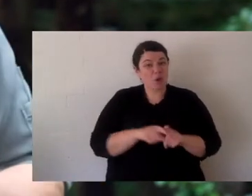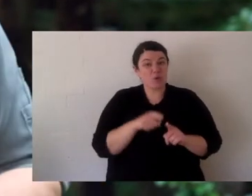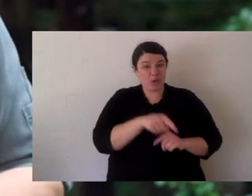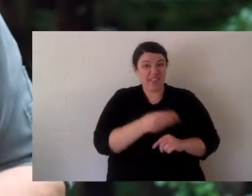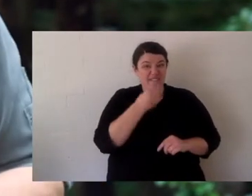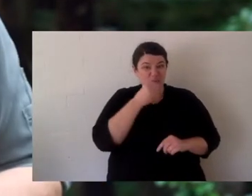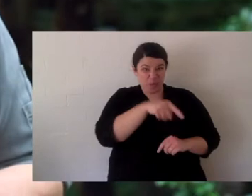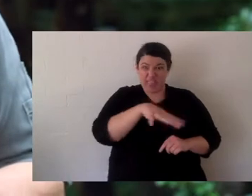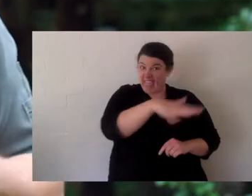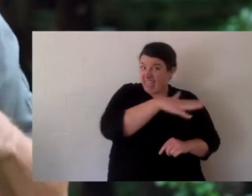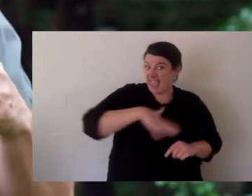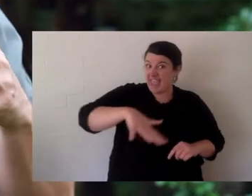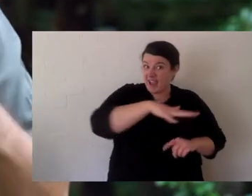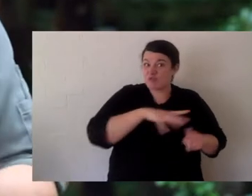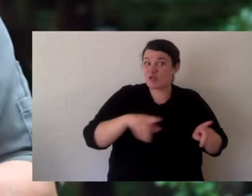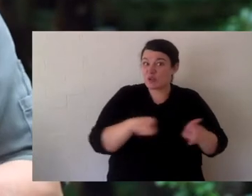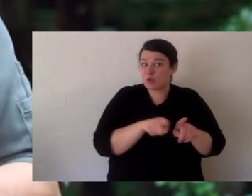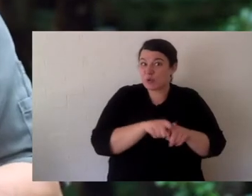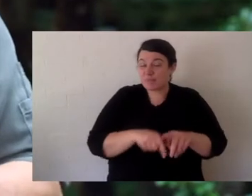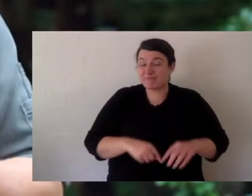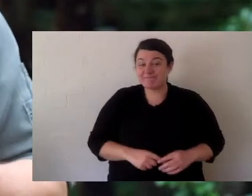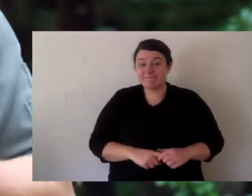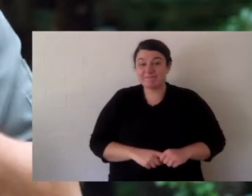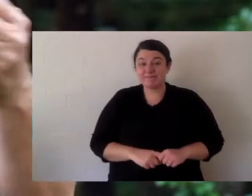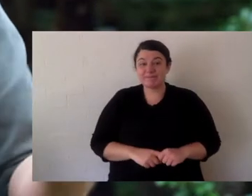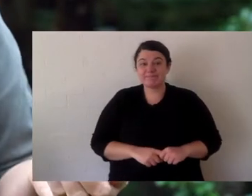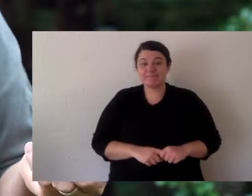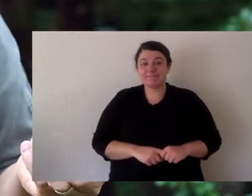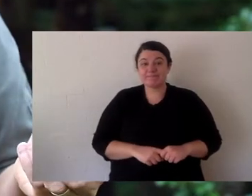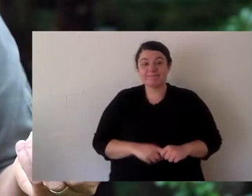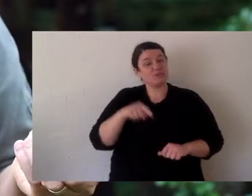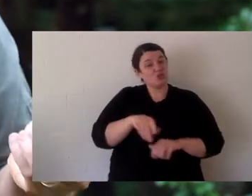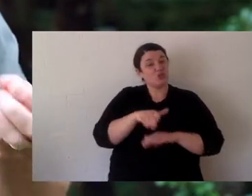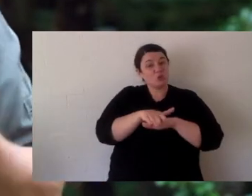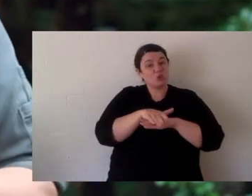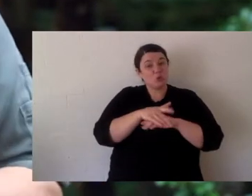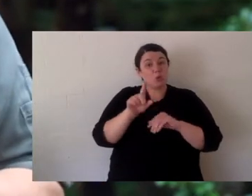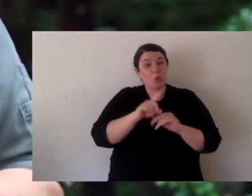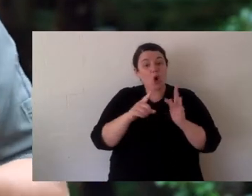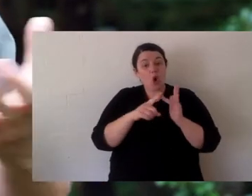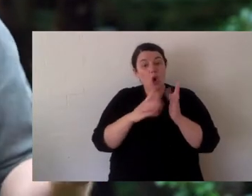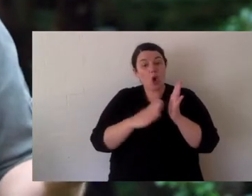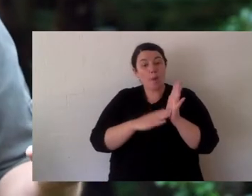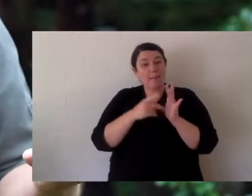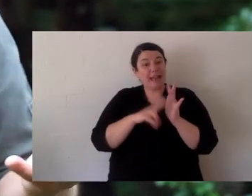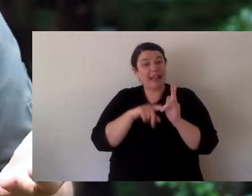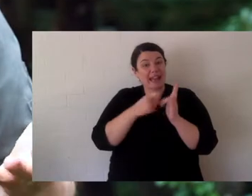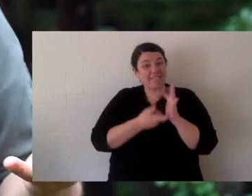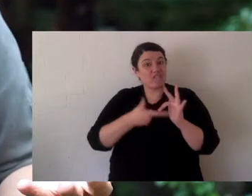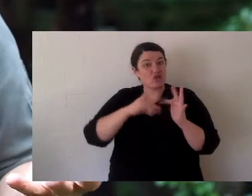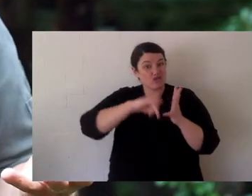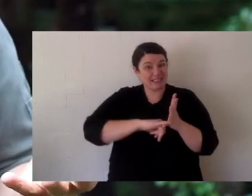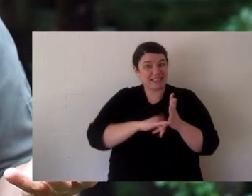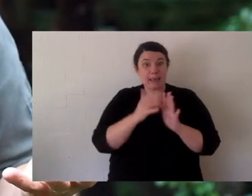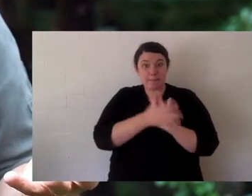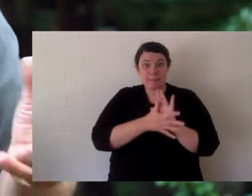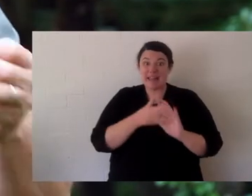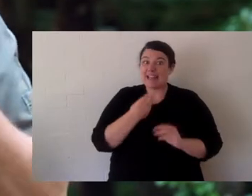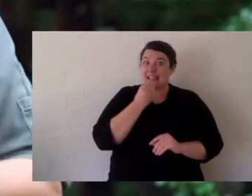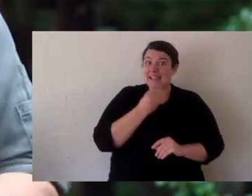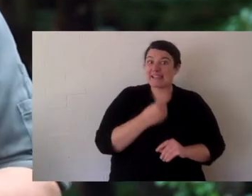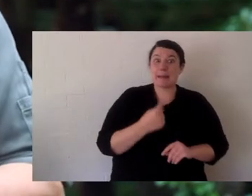their food washes up. Now Manning River turtles are omnivorous. That means they eat meat and plant matter